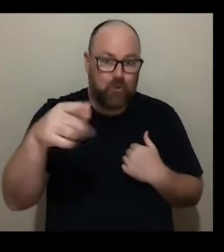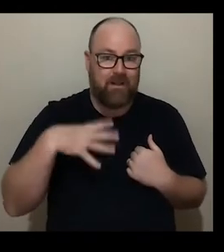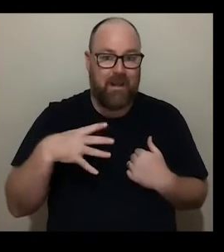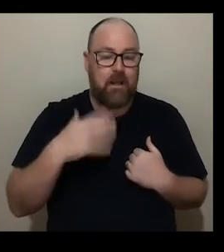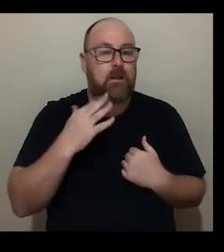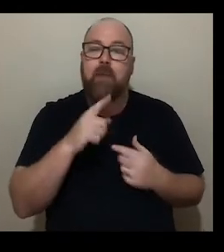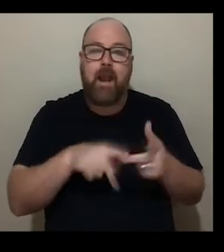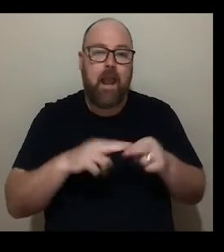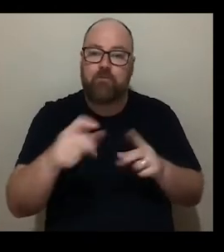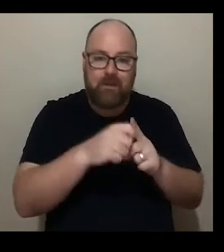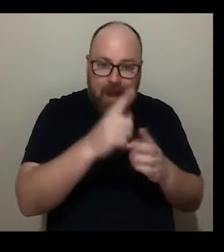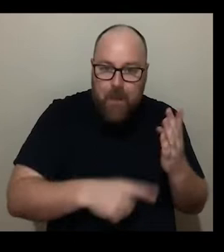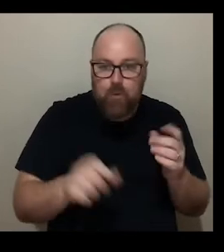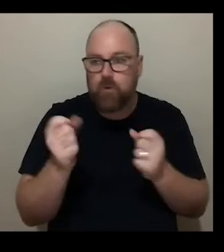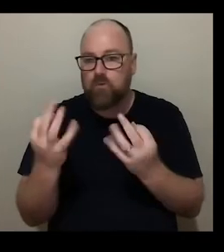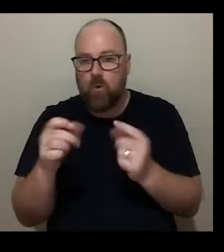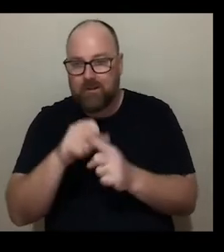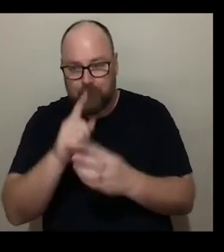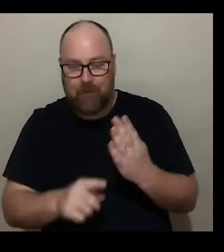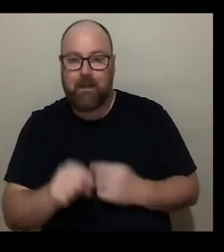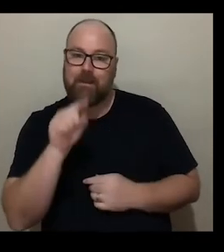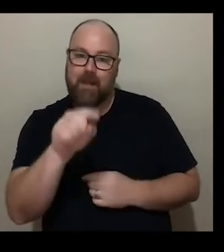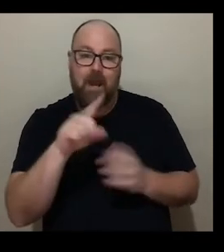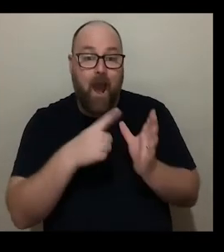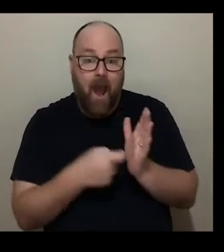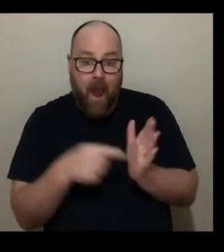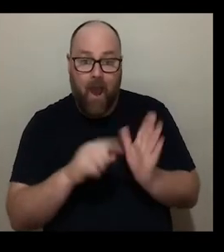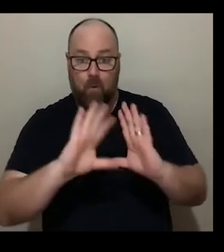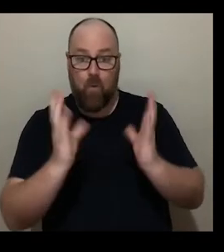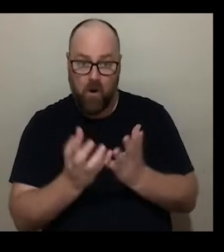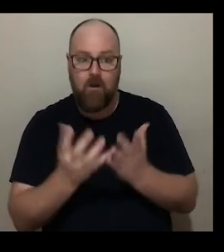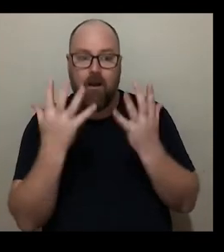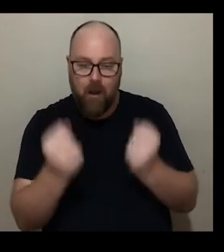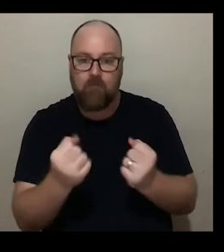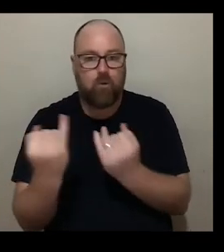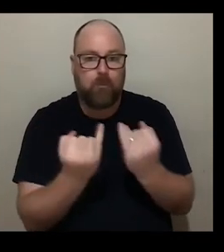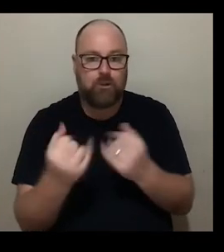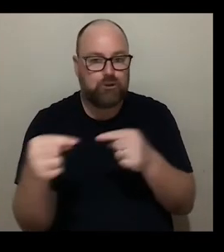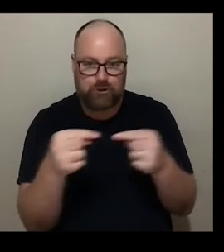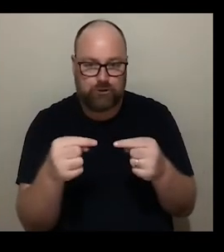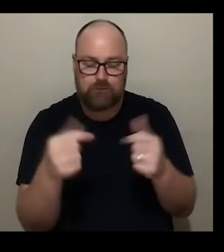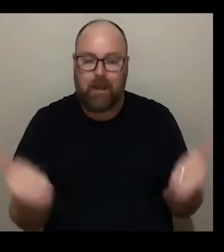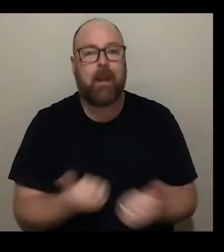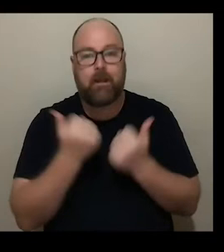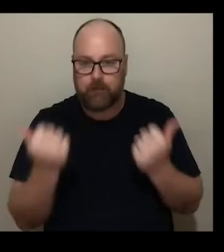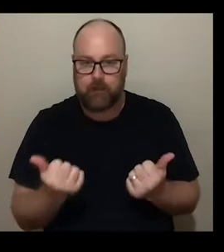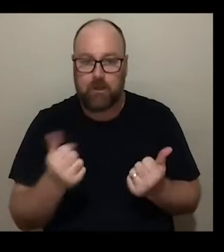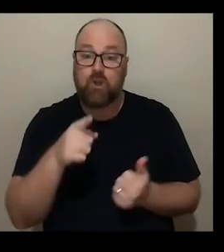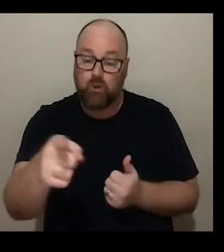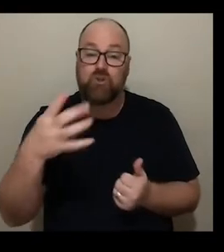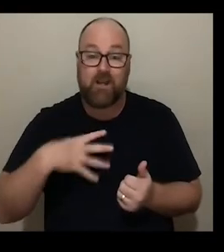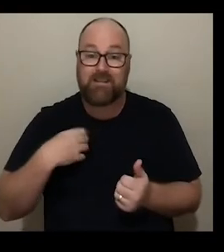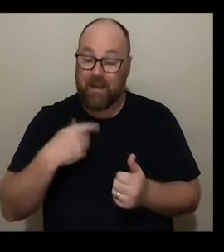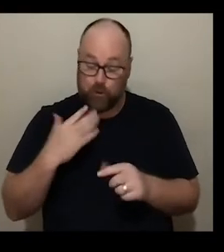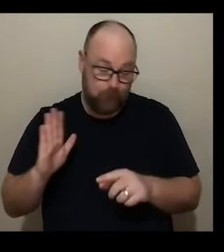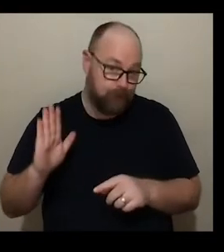it's competitive the art world is competitive and you've just got to make sure that your voice is heard and that can start in a